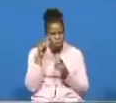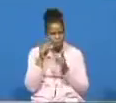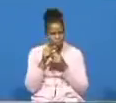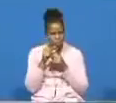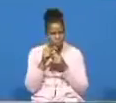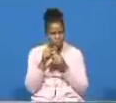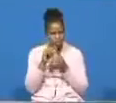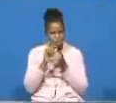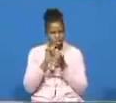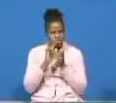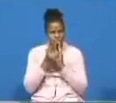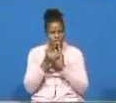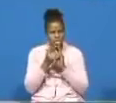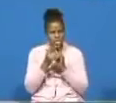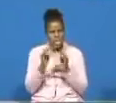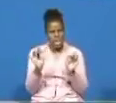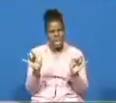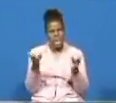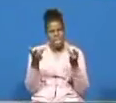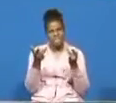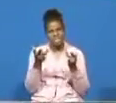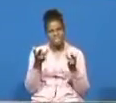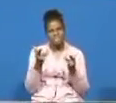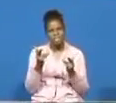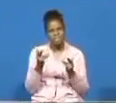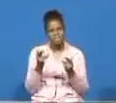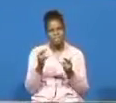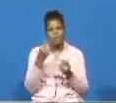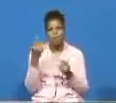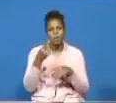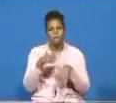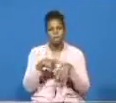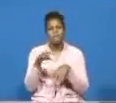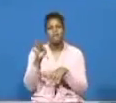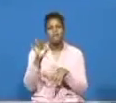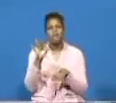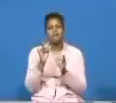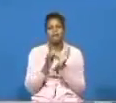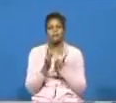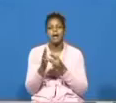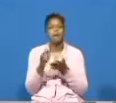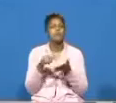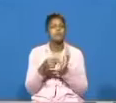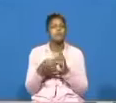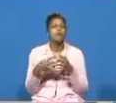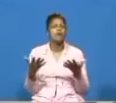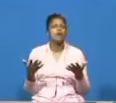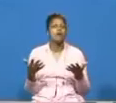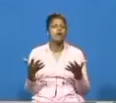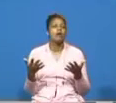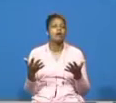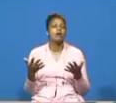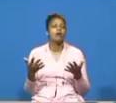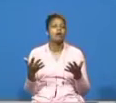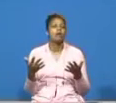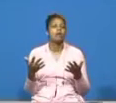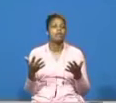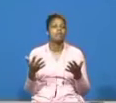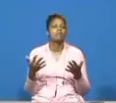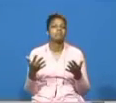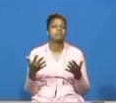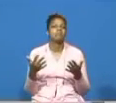light the only time it's found in the entire bible it means to be of low